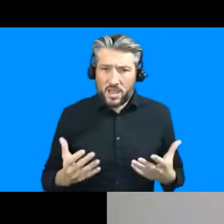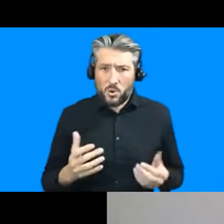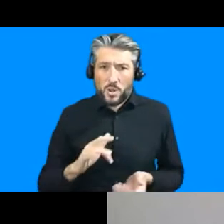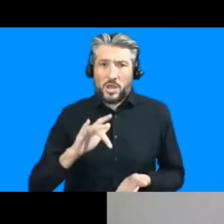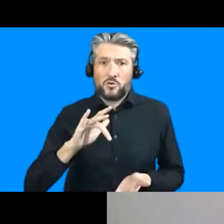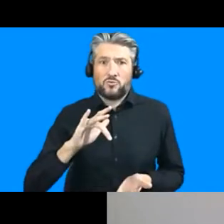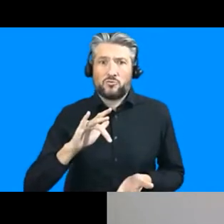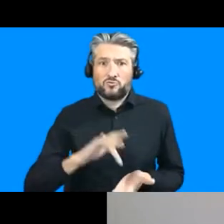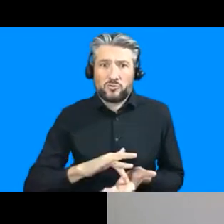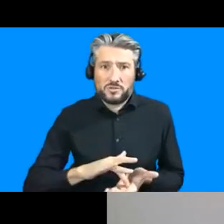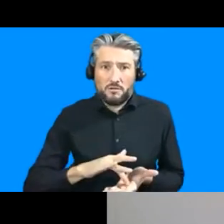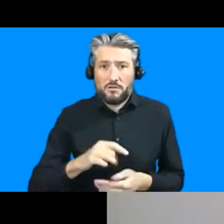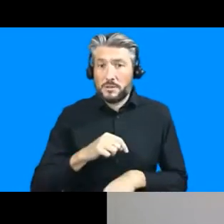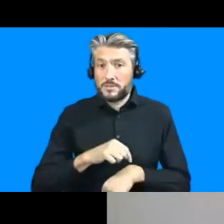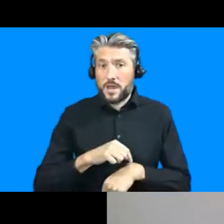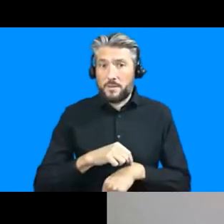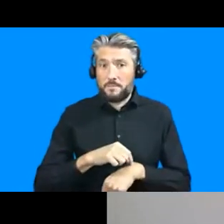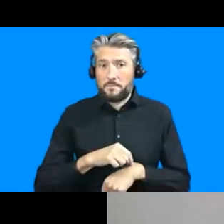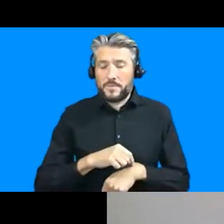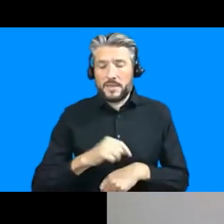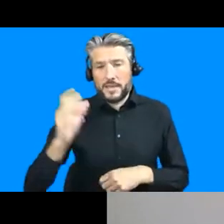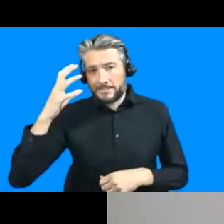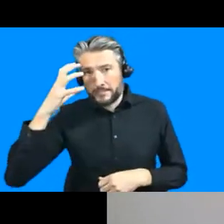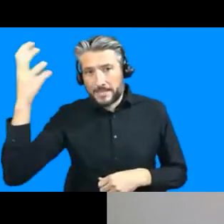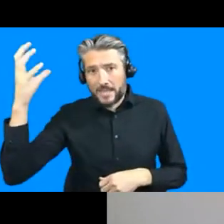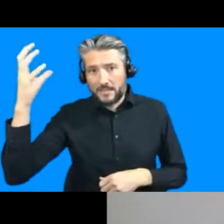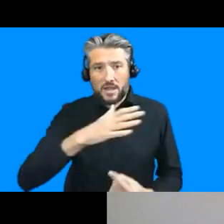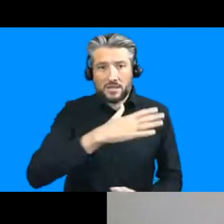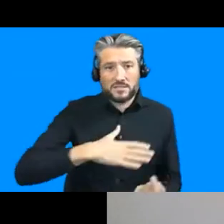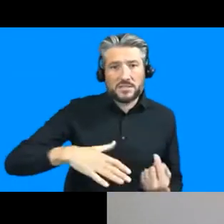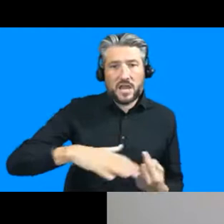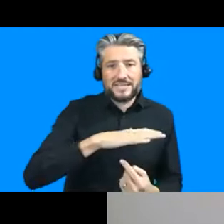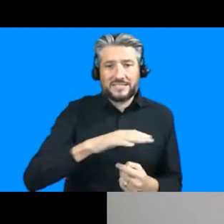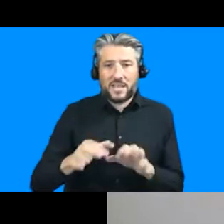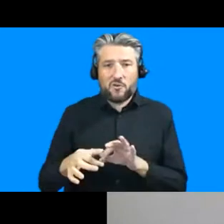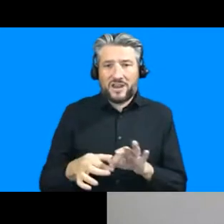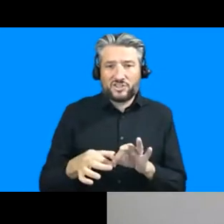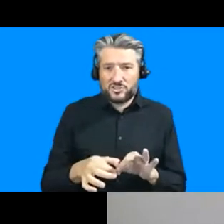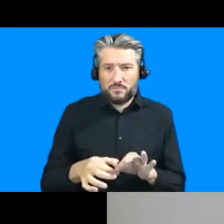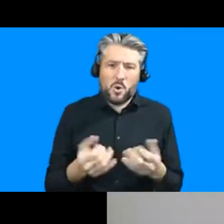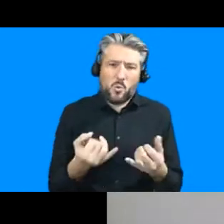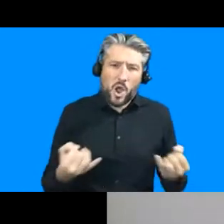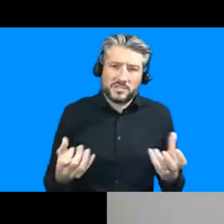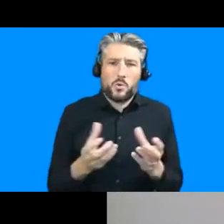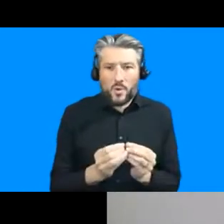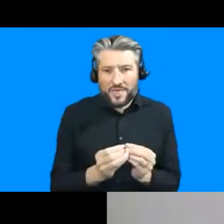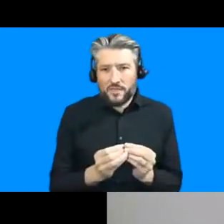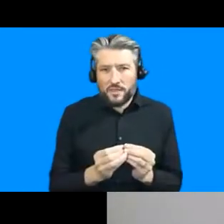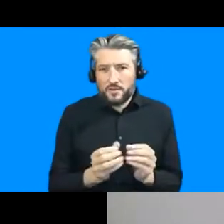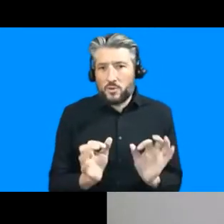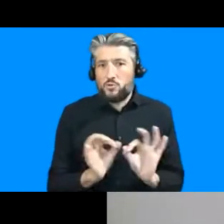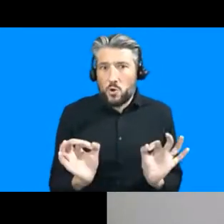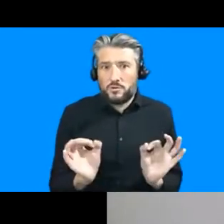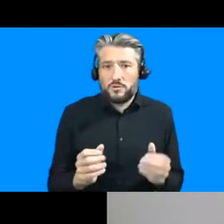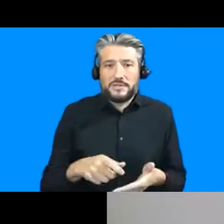relationships perhaps especially in non-democratic countries how can we trust development programs or